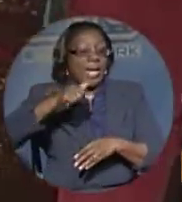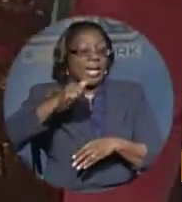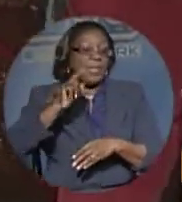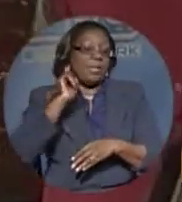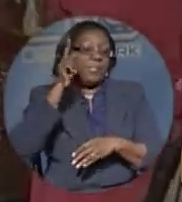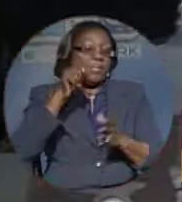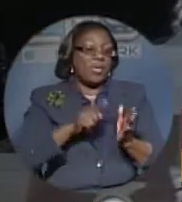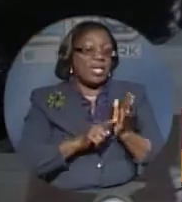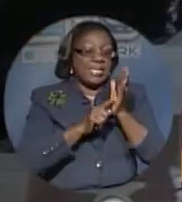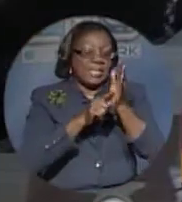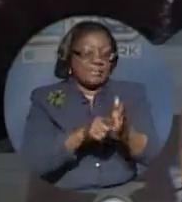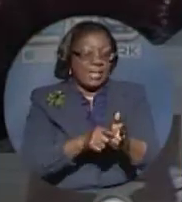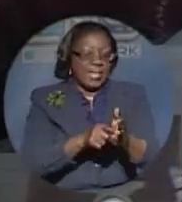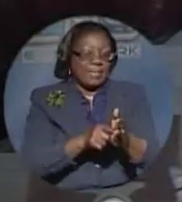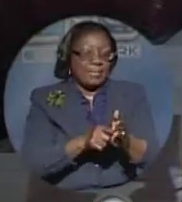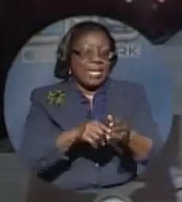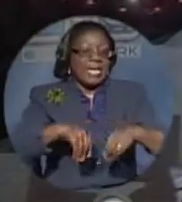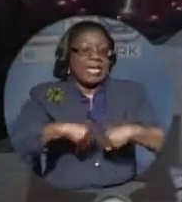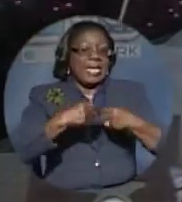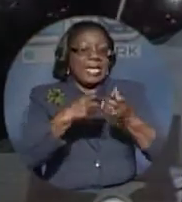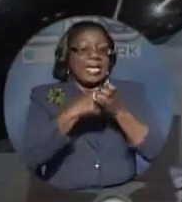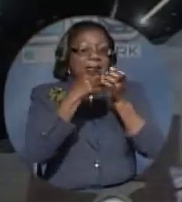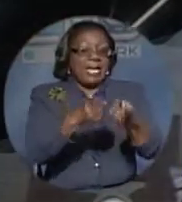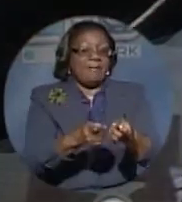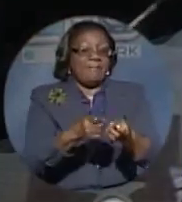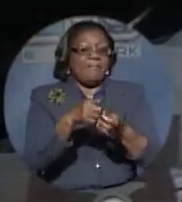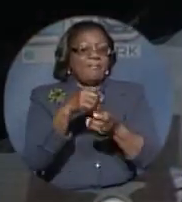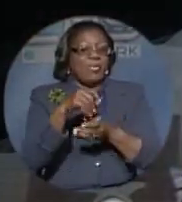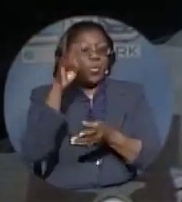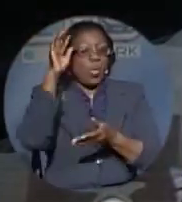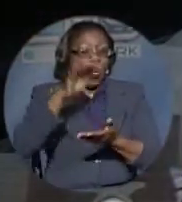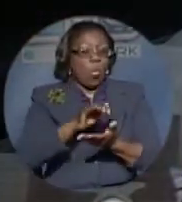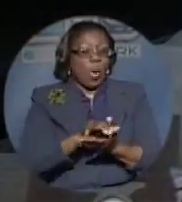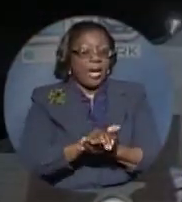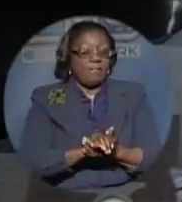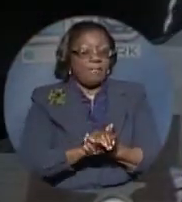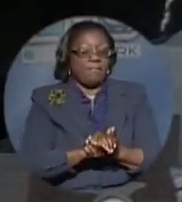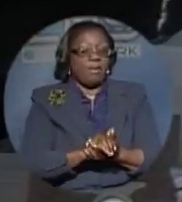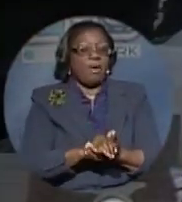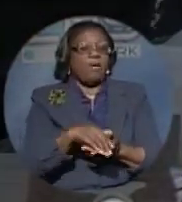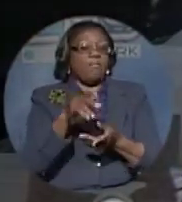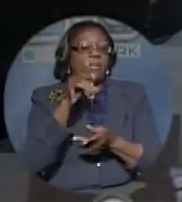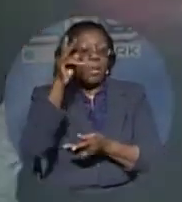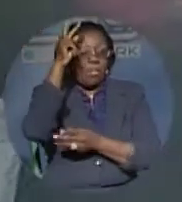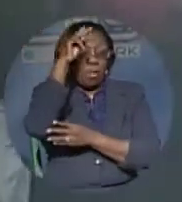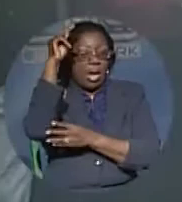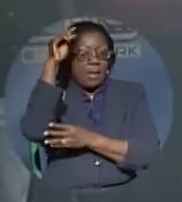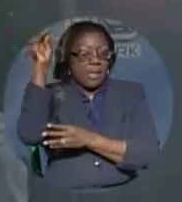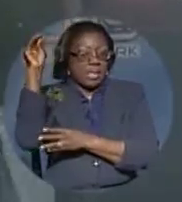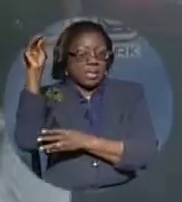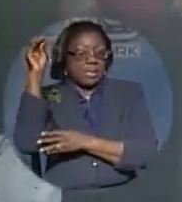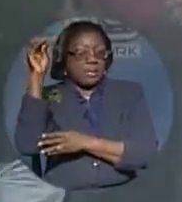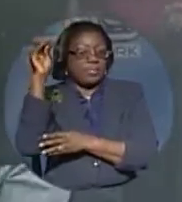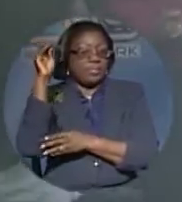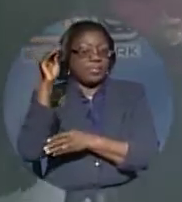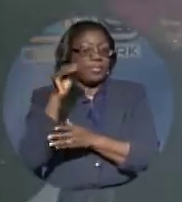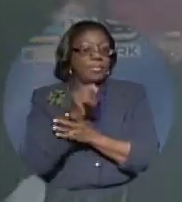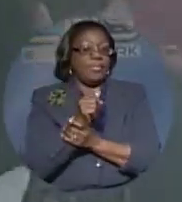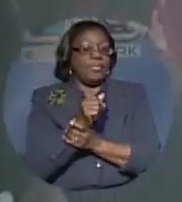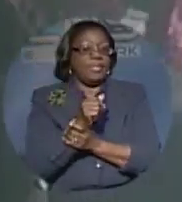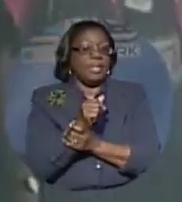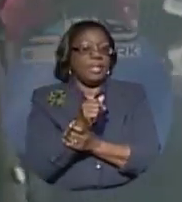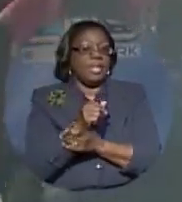market merchandise. This vendor, meantime, says just one weekend, so far, so good. Very well for me.